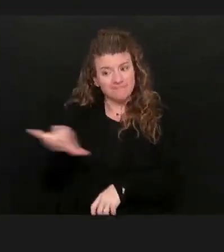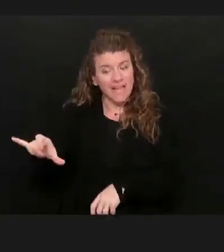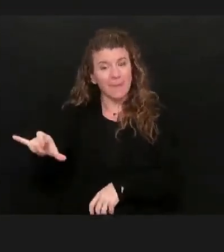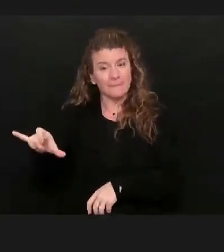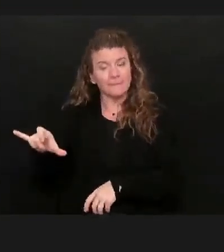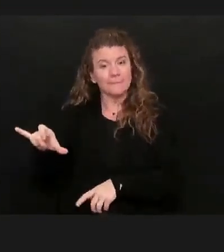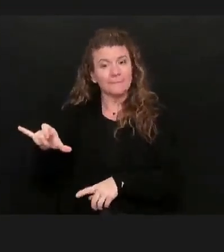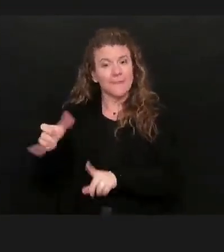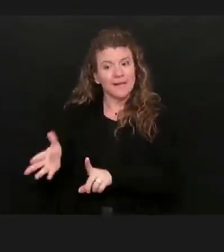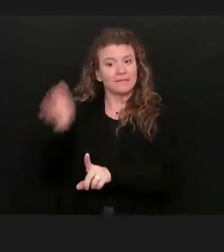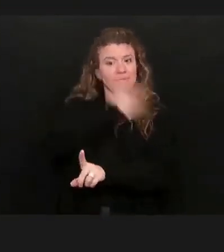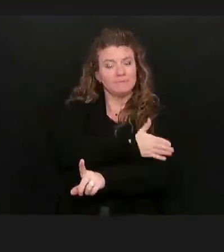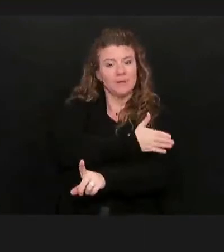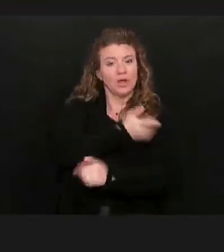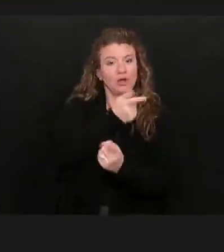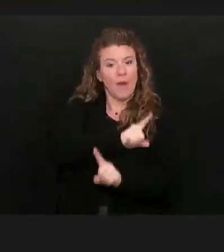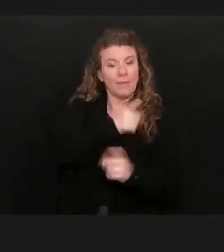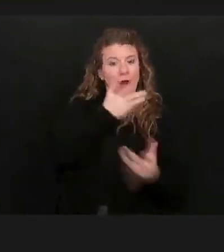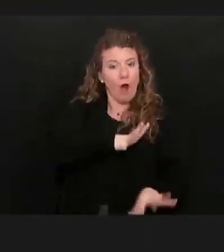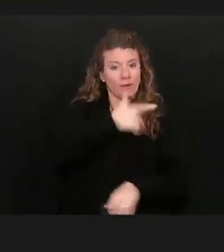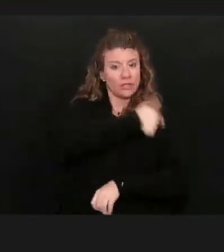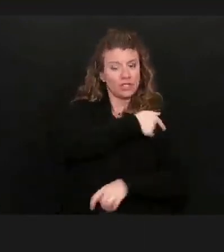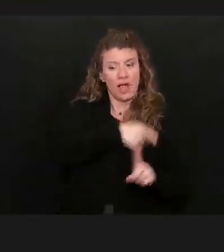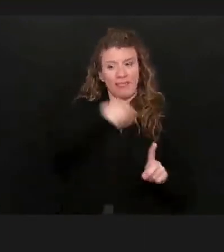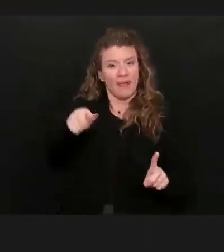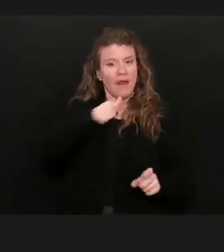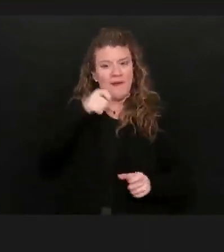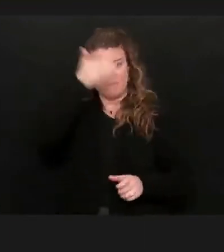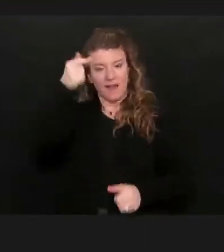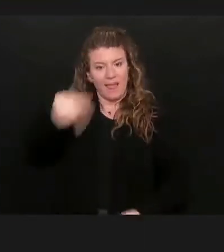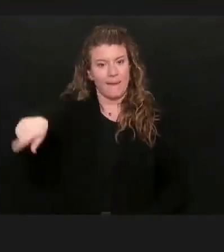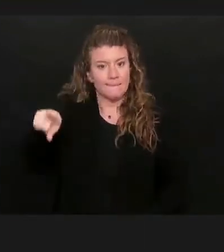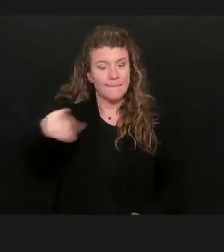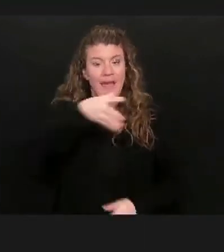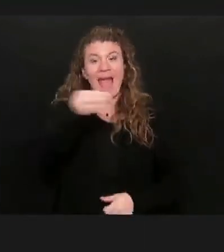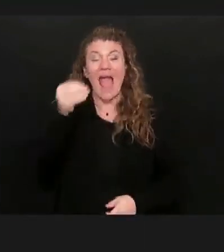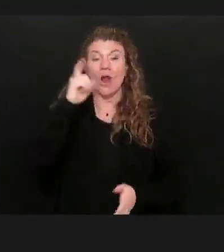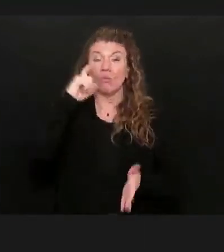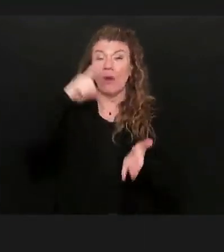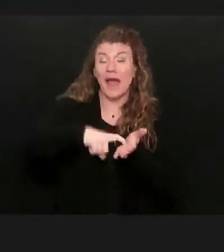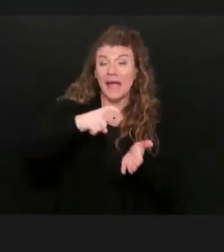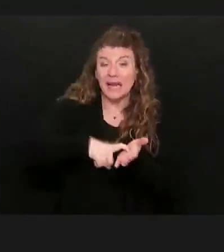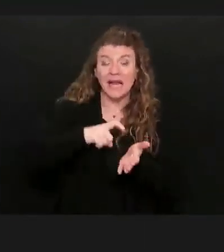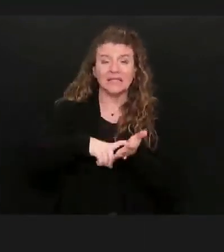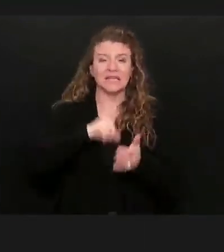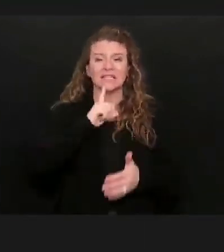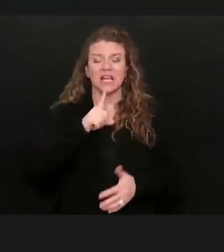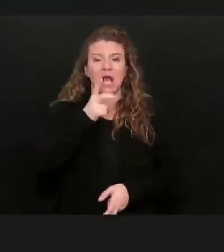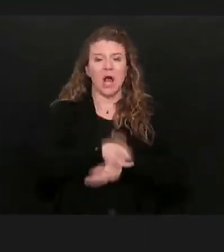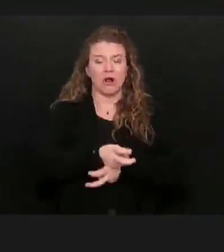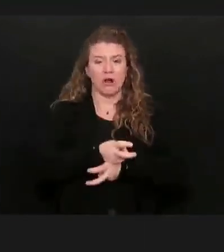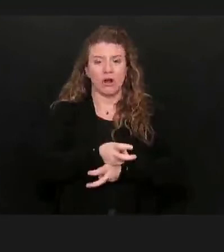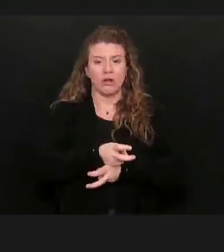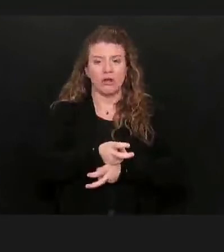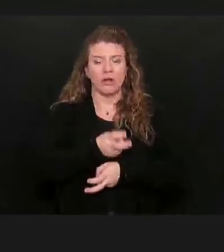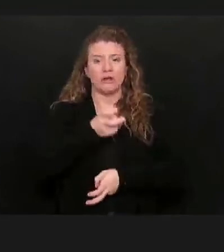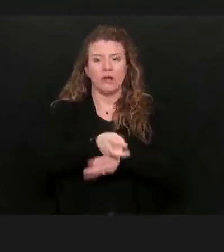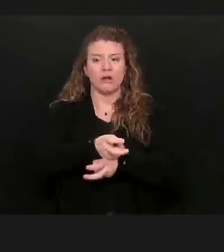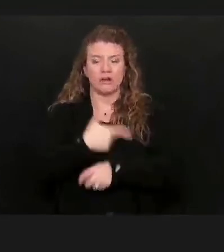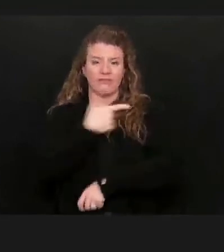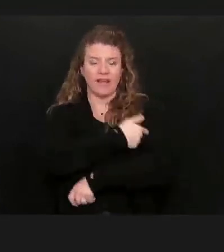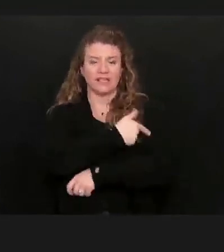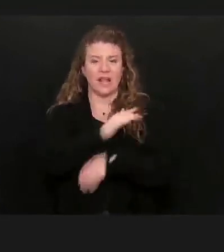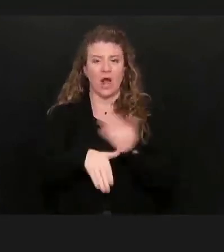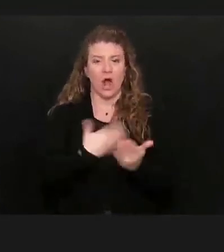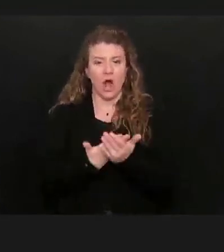previous elders who got the shot and also recognize that it just gets harder and harder to vaccinate everyone